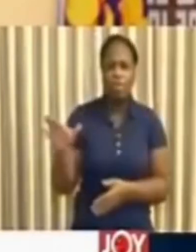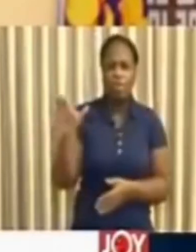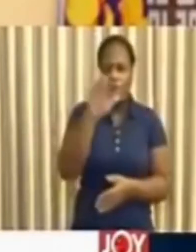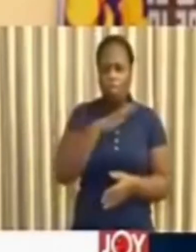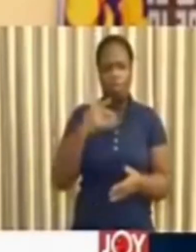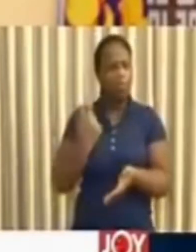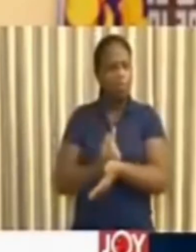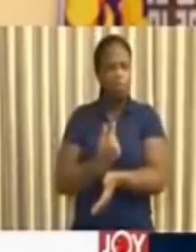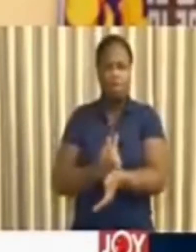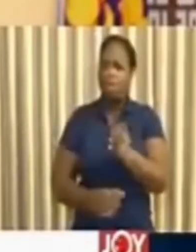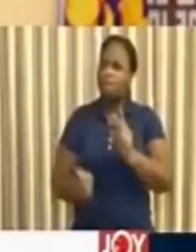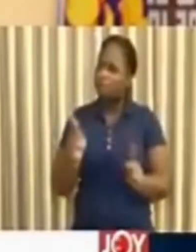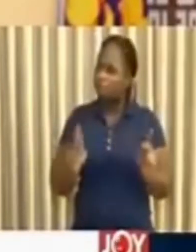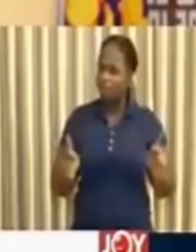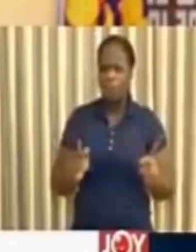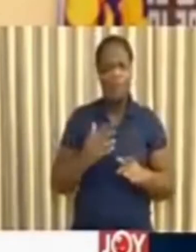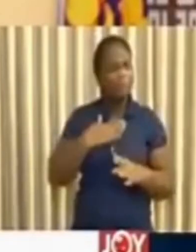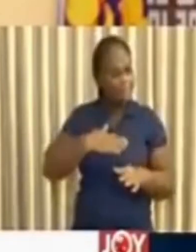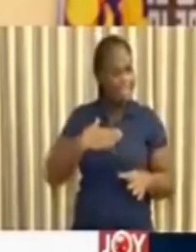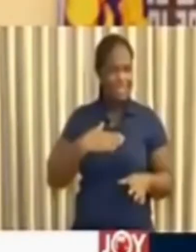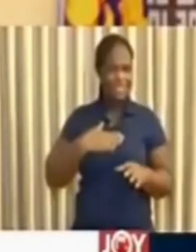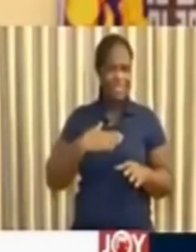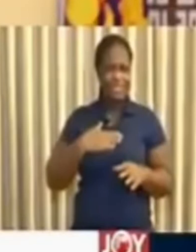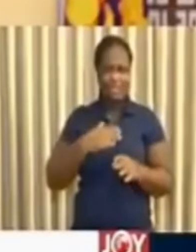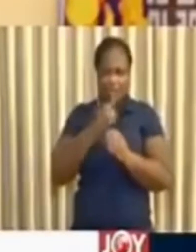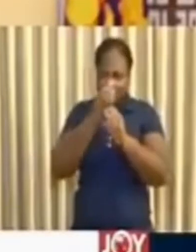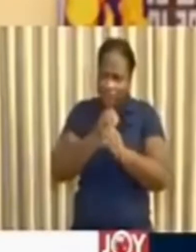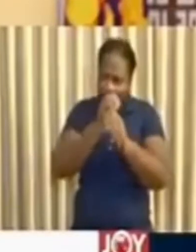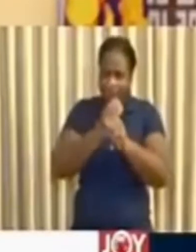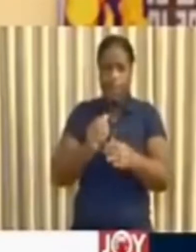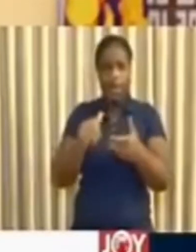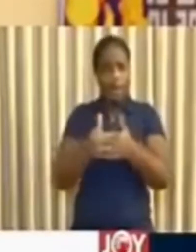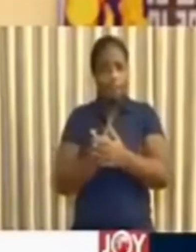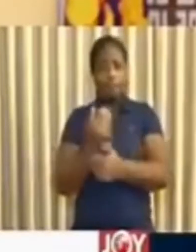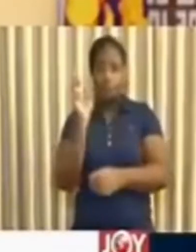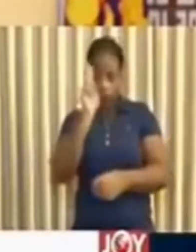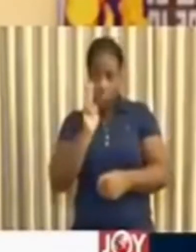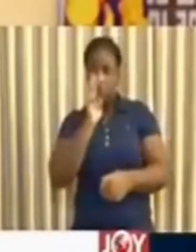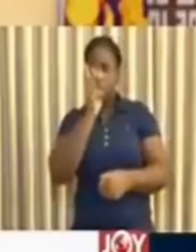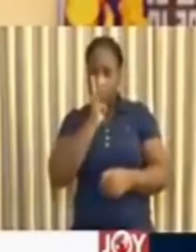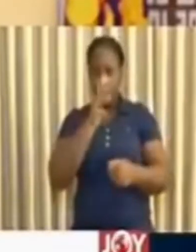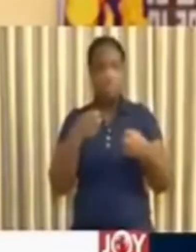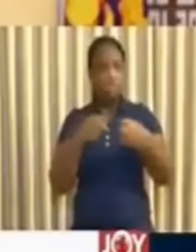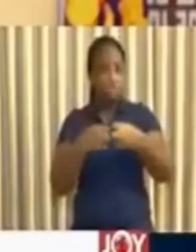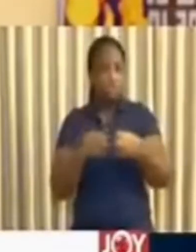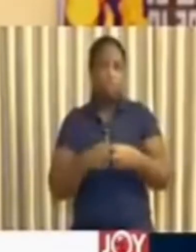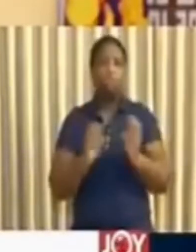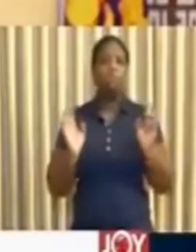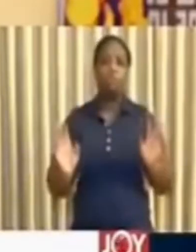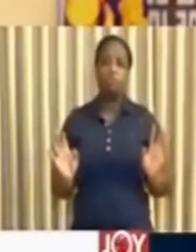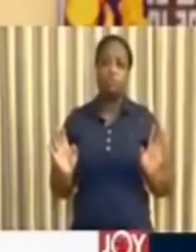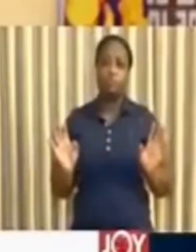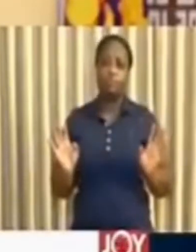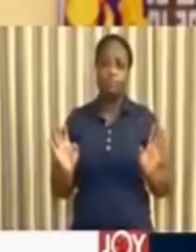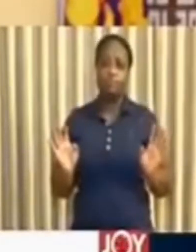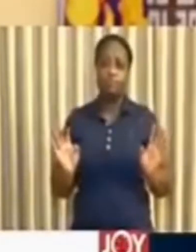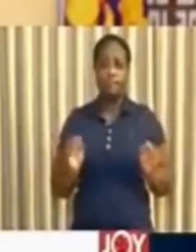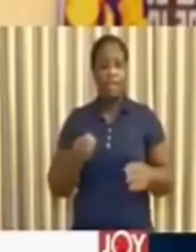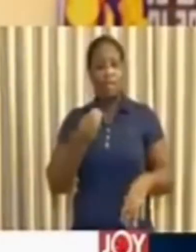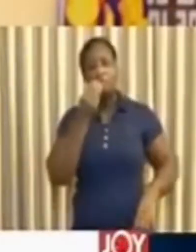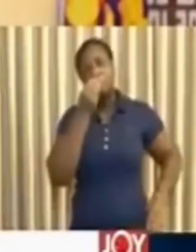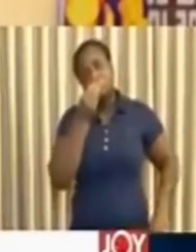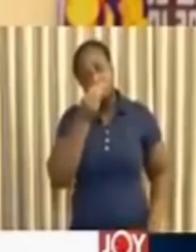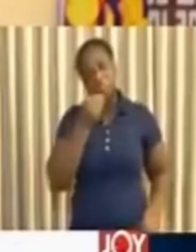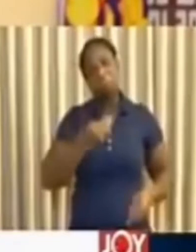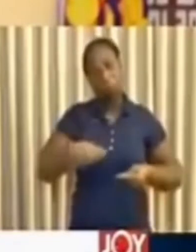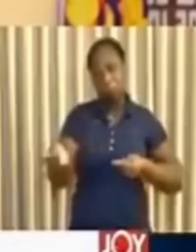exercise discipline in their use of water and electricity. The food items